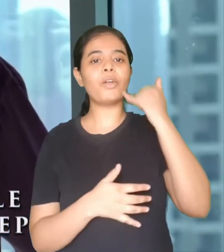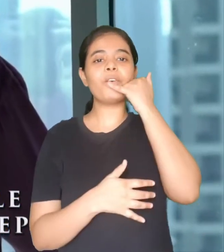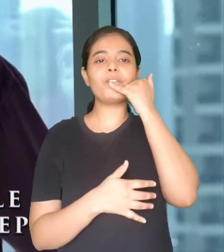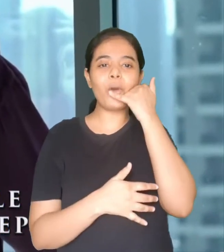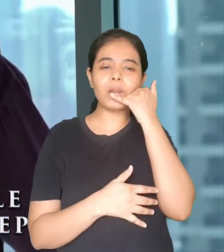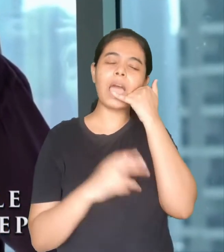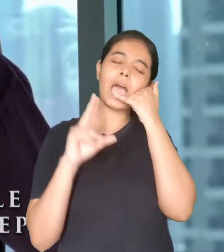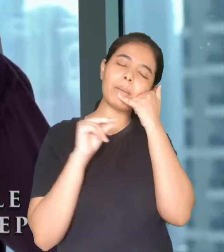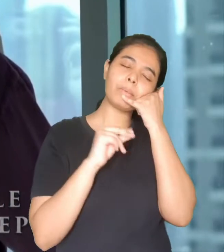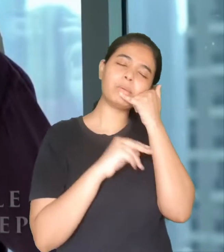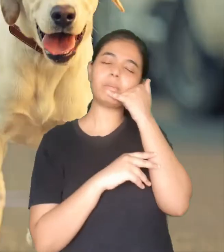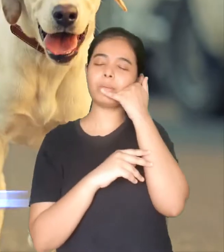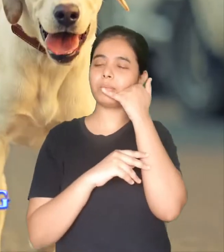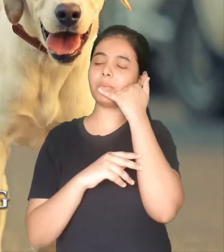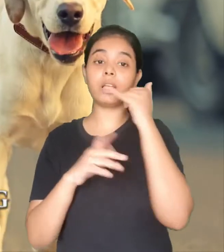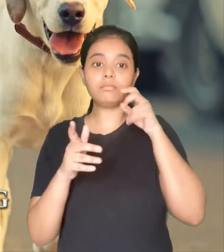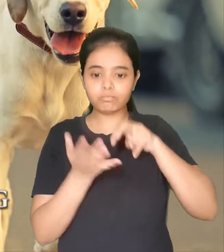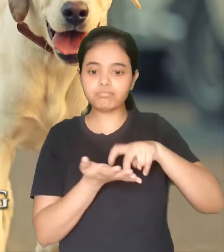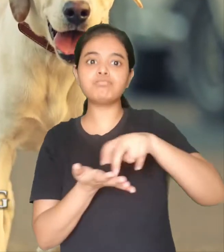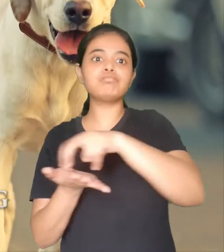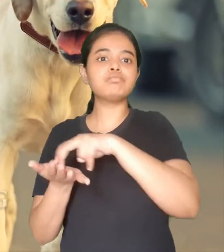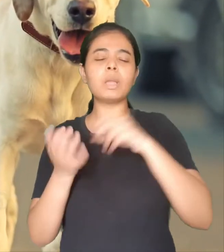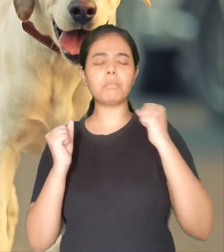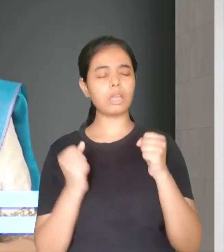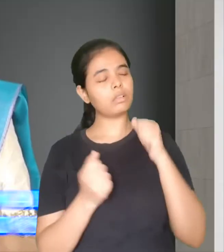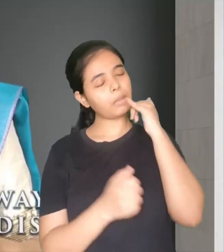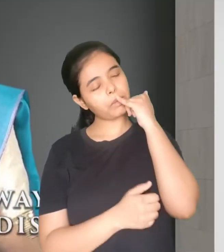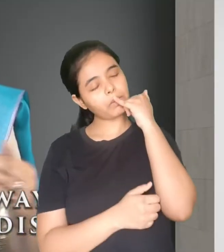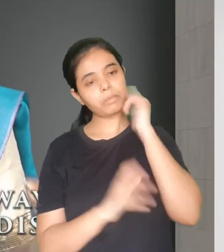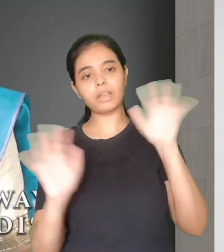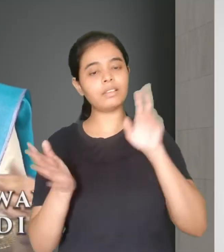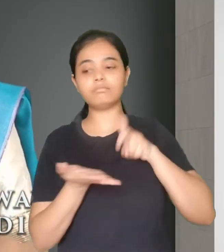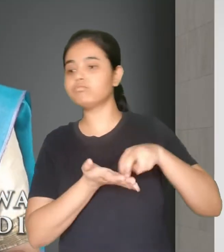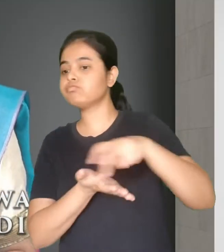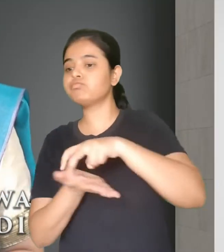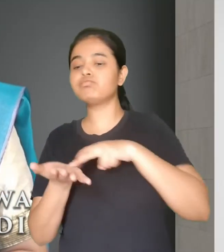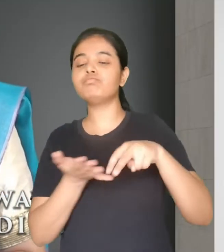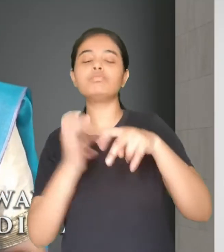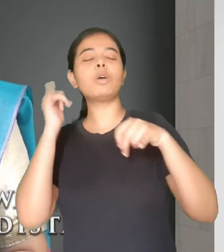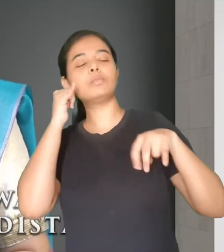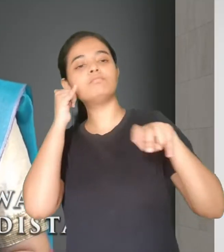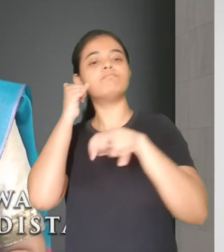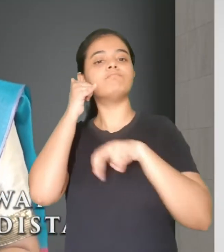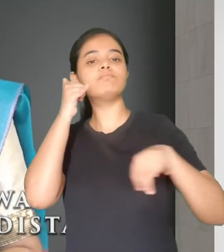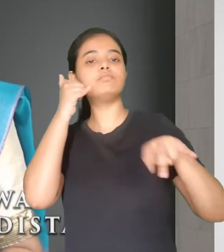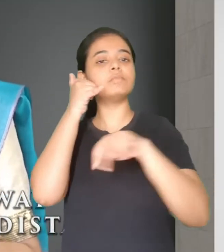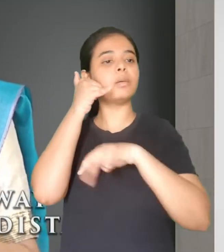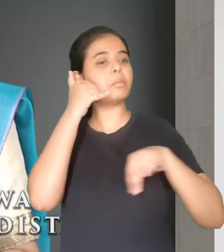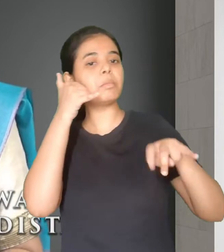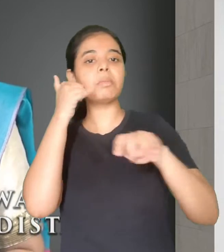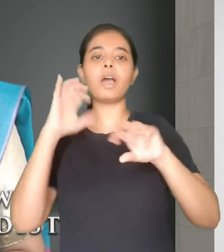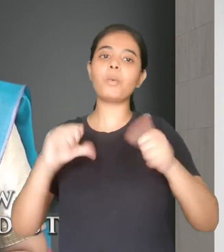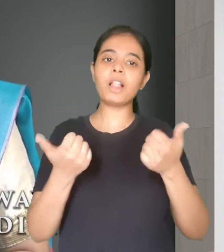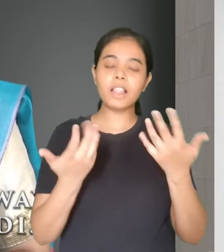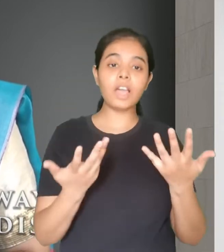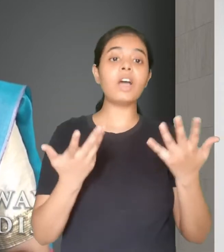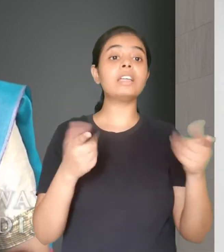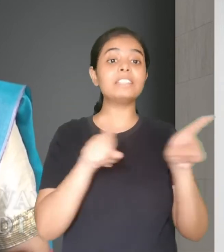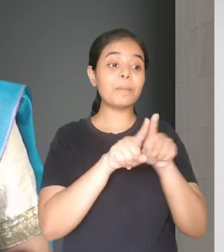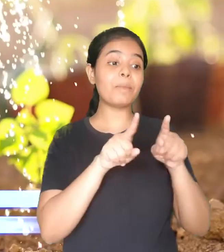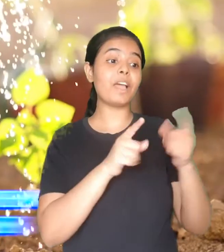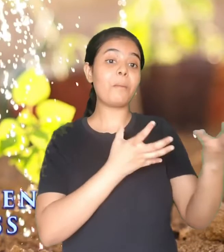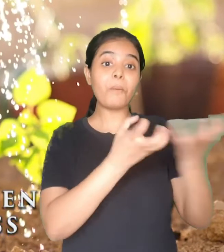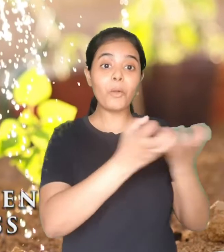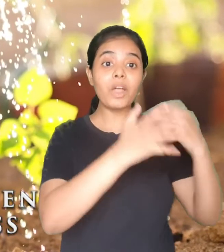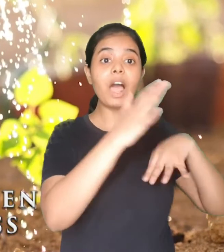talking on the telephone. Walk the dog. Park farther away at the shopping mall and walk the extra distance.